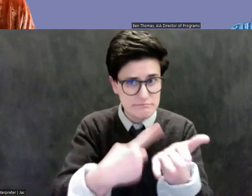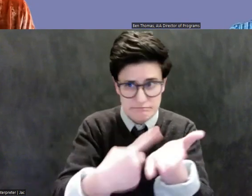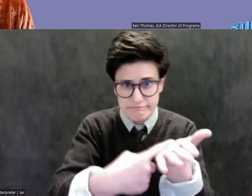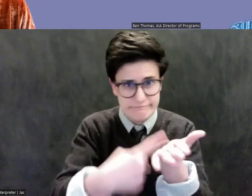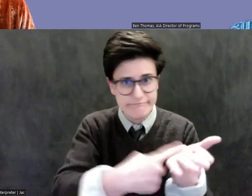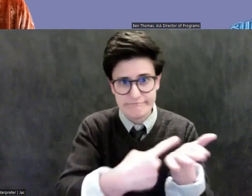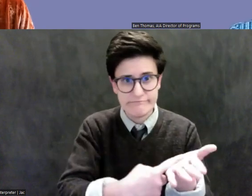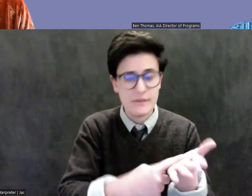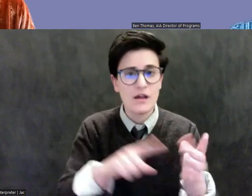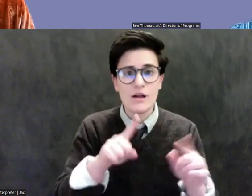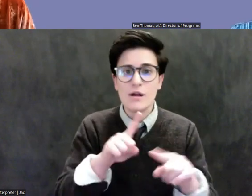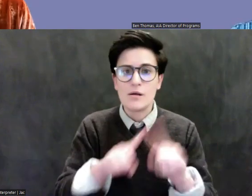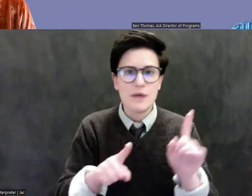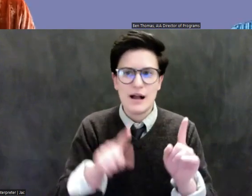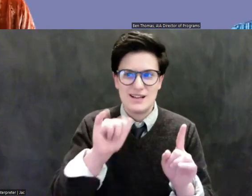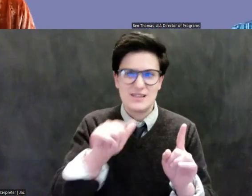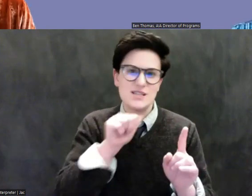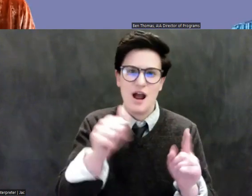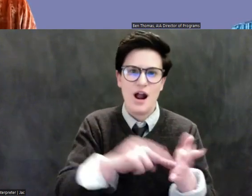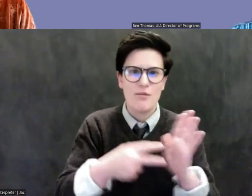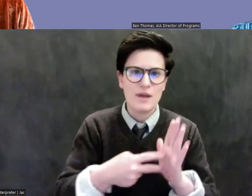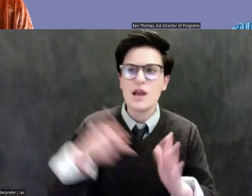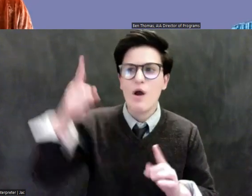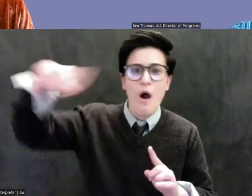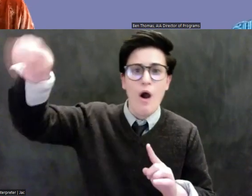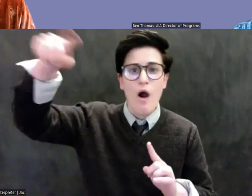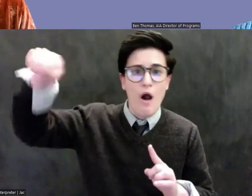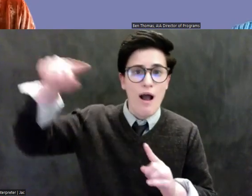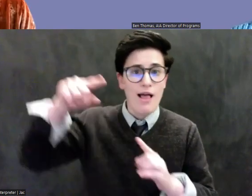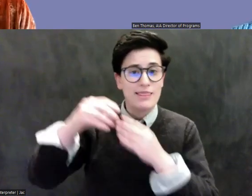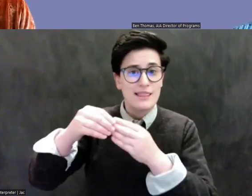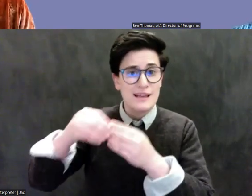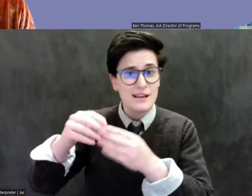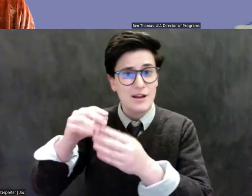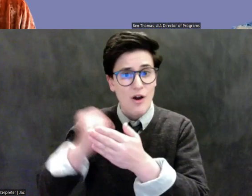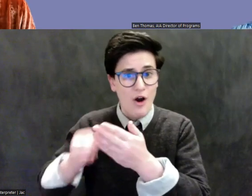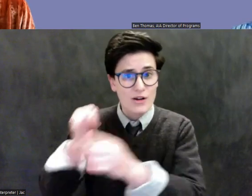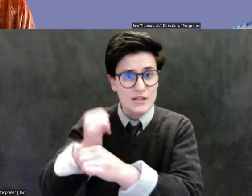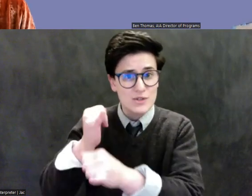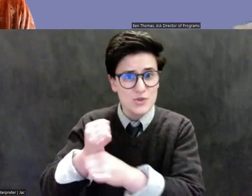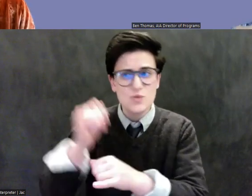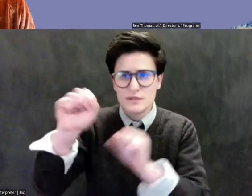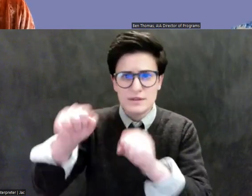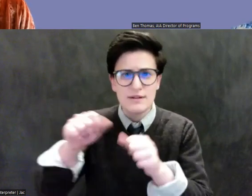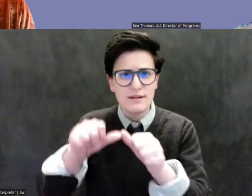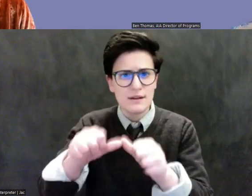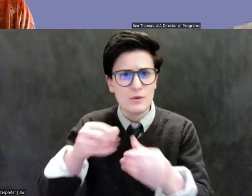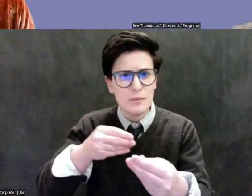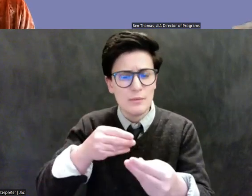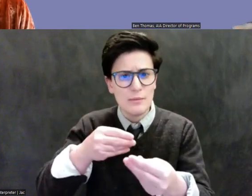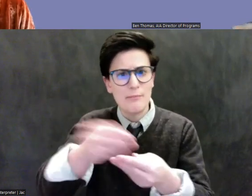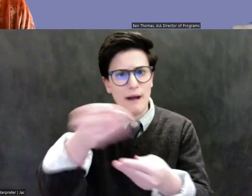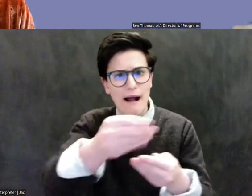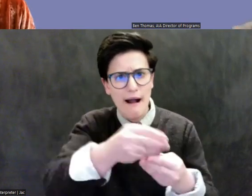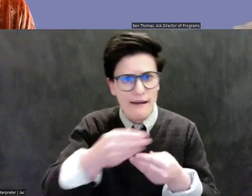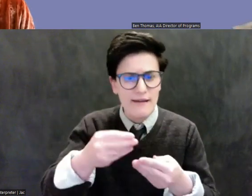our leading cultural institutions. From still continuing to buy this material today. mean, the, the Metropolitan Museum of New York, uh, in addition